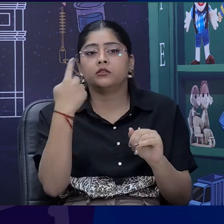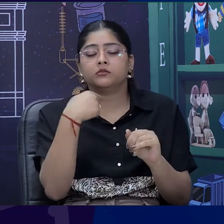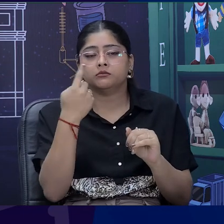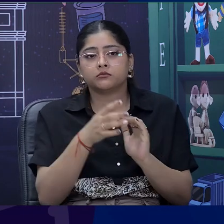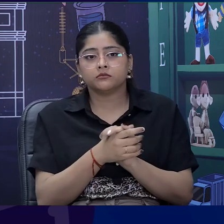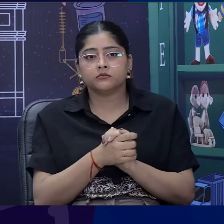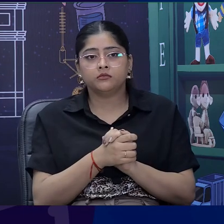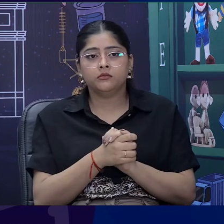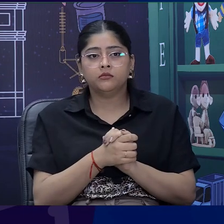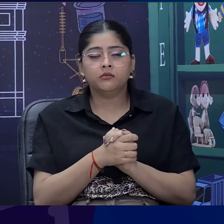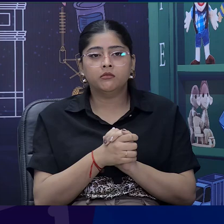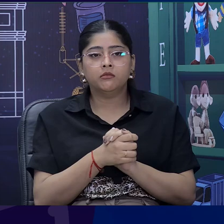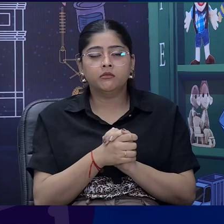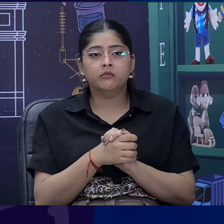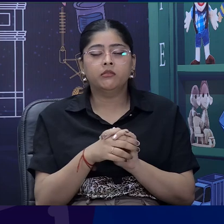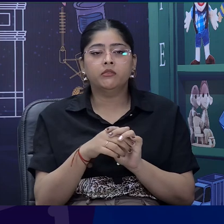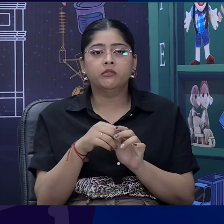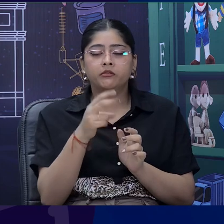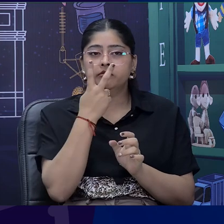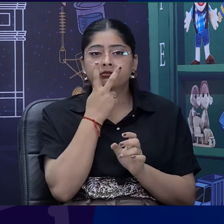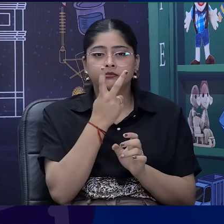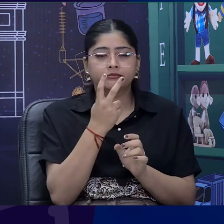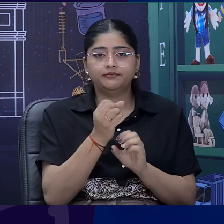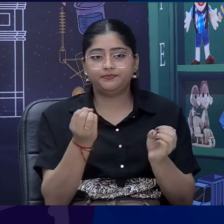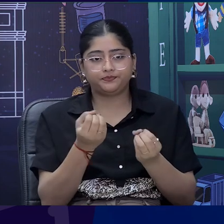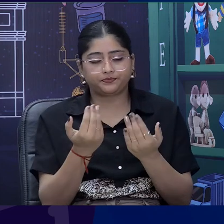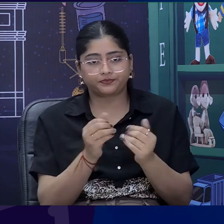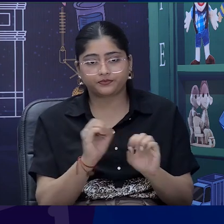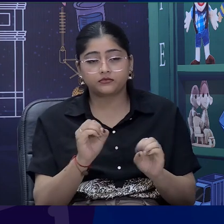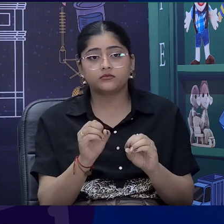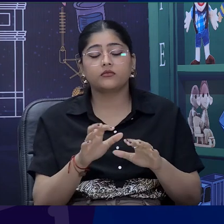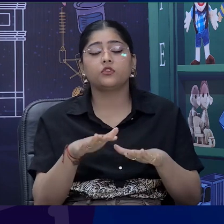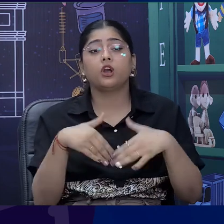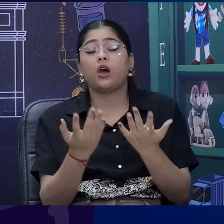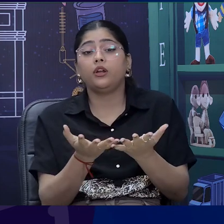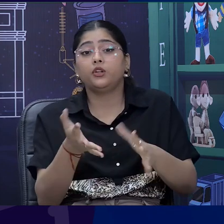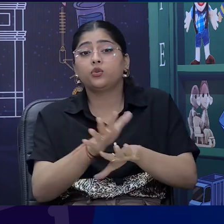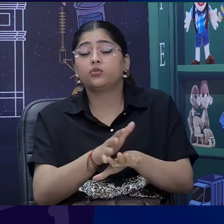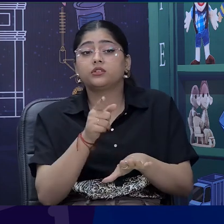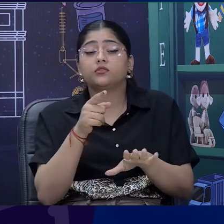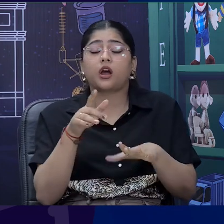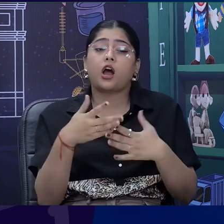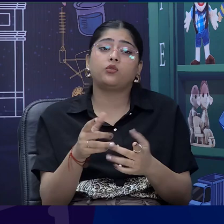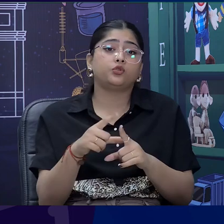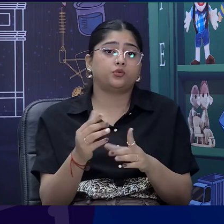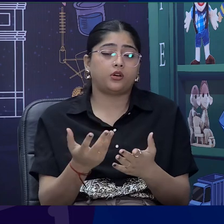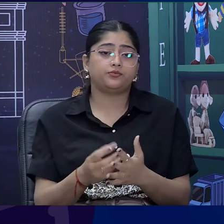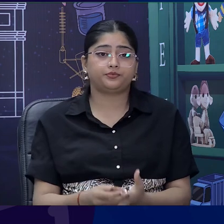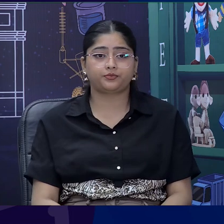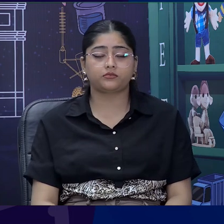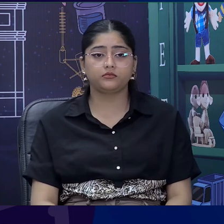unable to see how will we make it inclusive for them these activities. So,